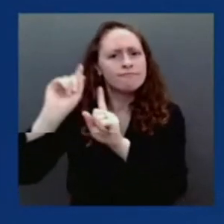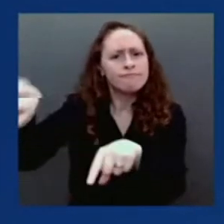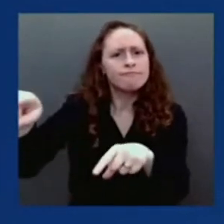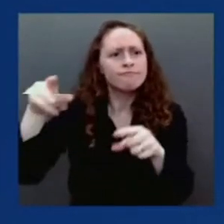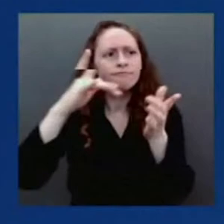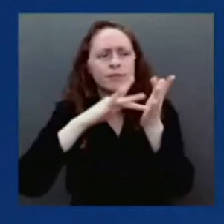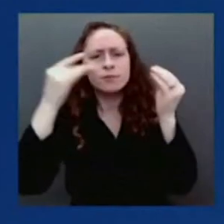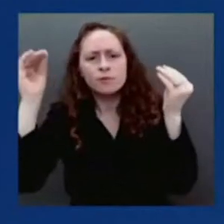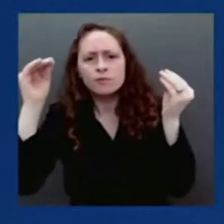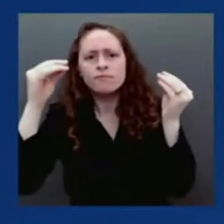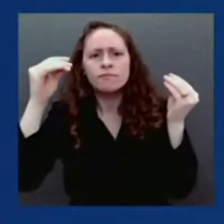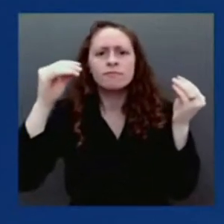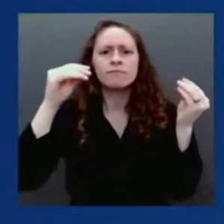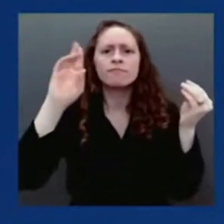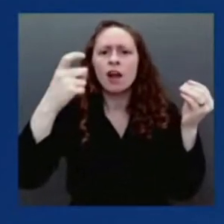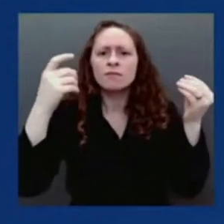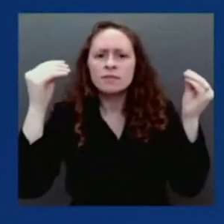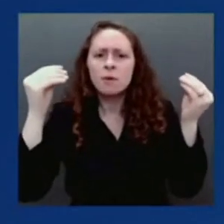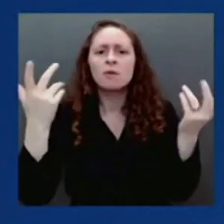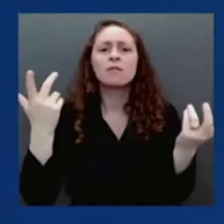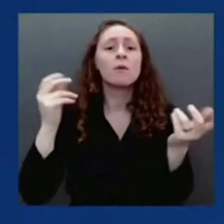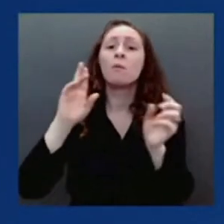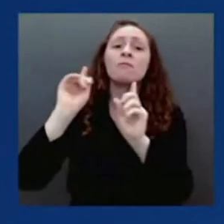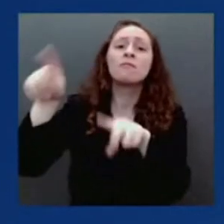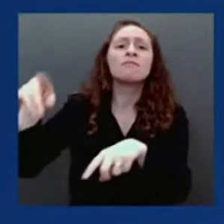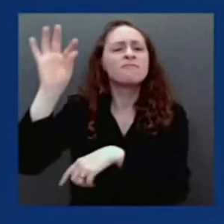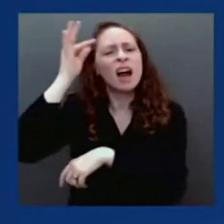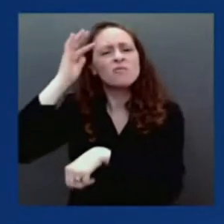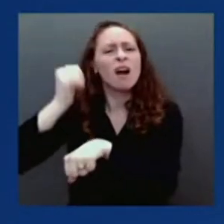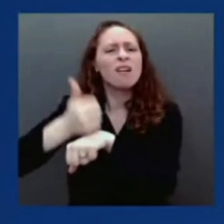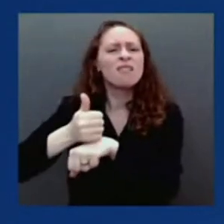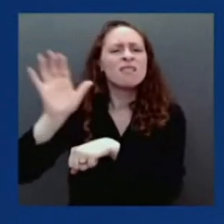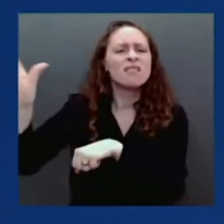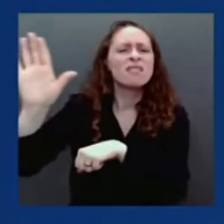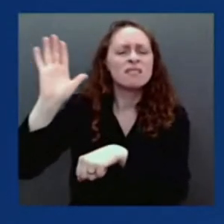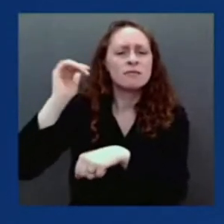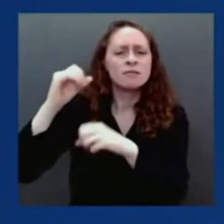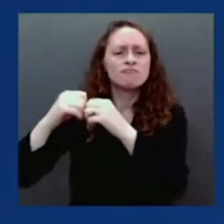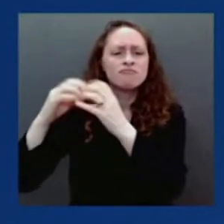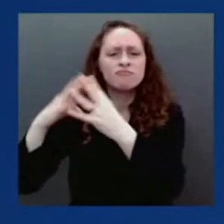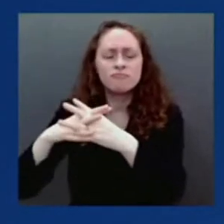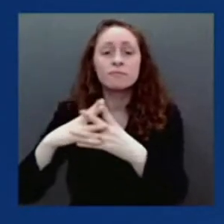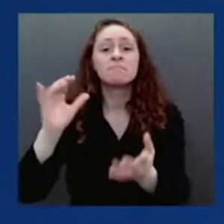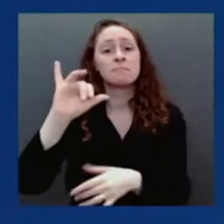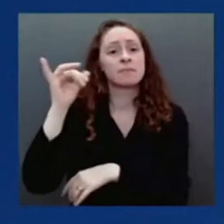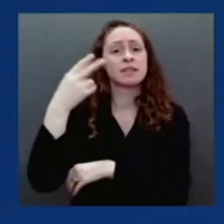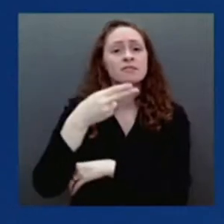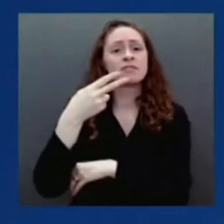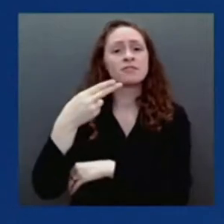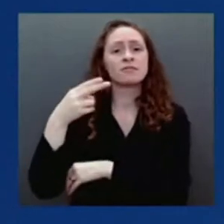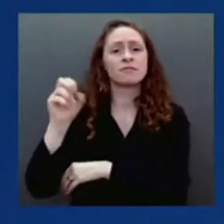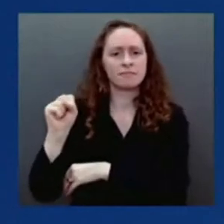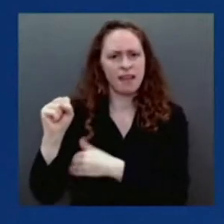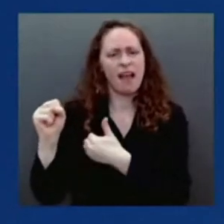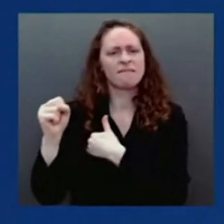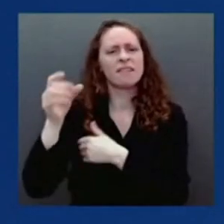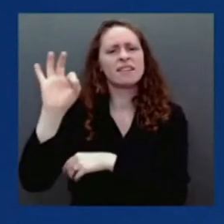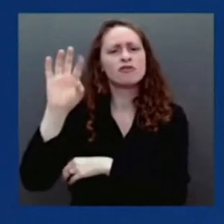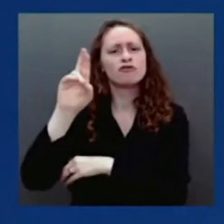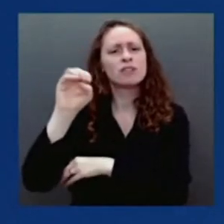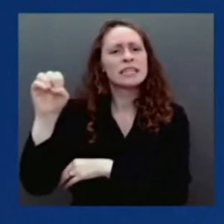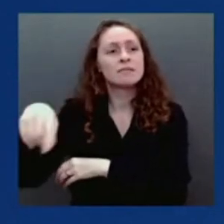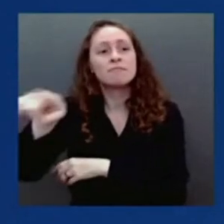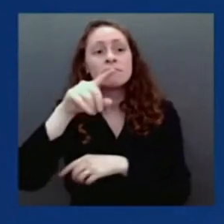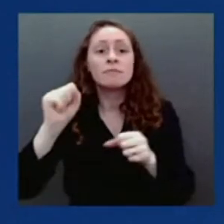is actually providing 50 million free tests, free at home tests to community health centers and Medicare certified